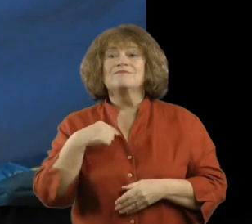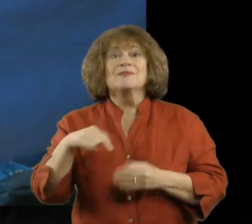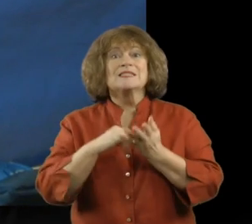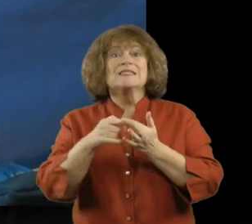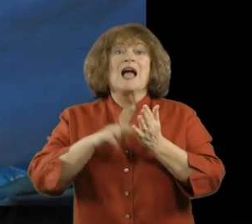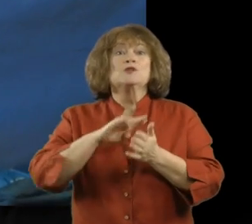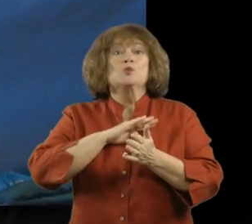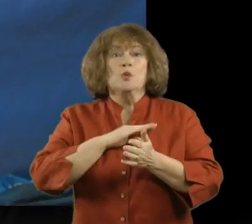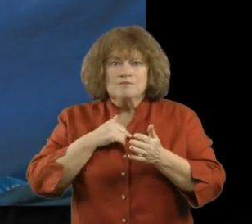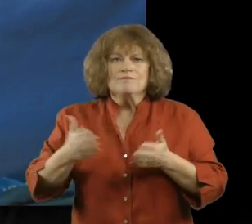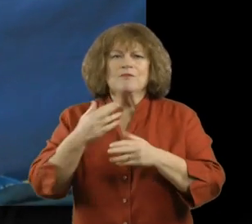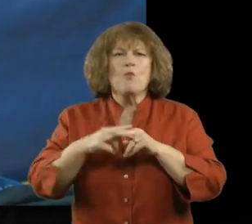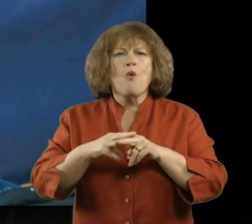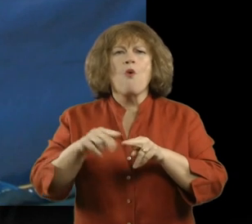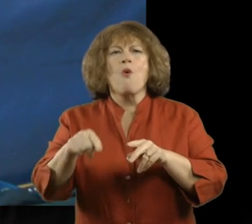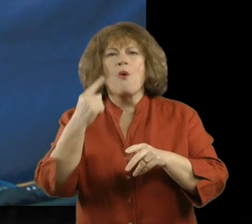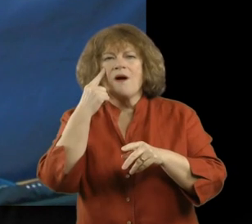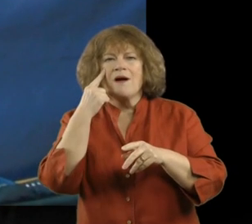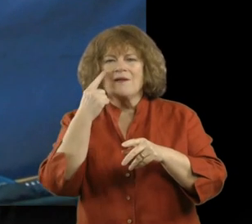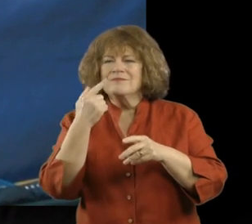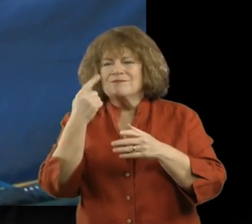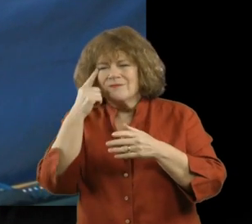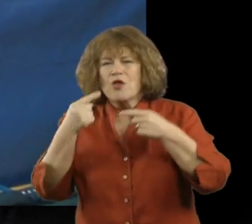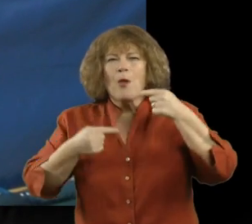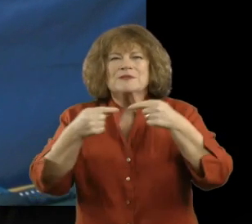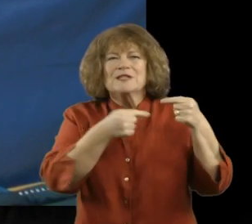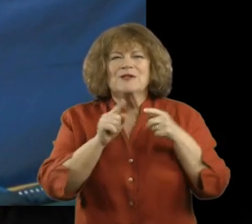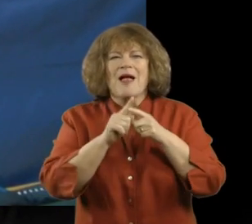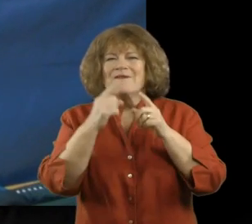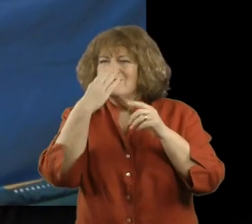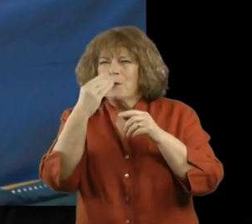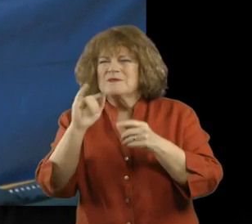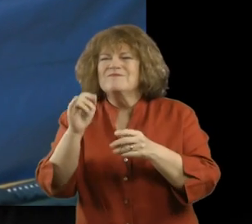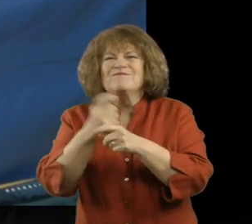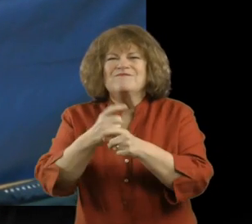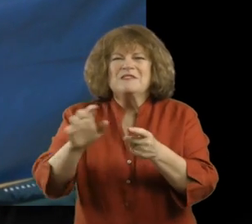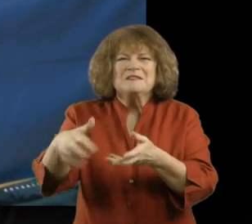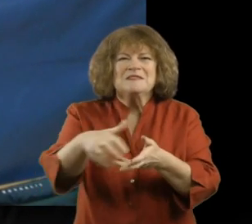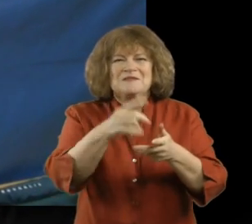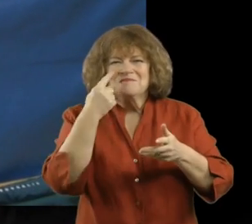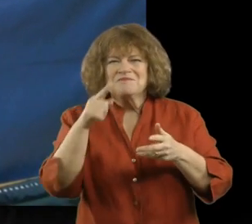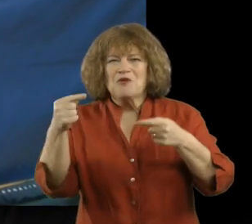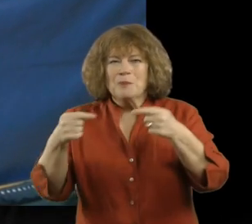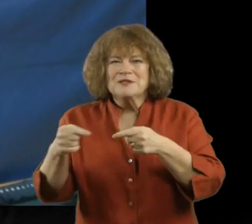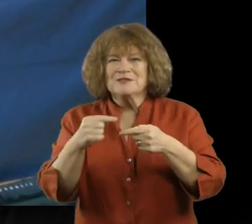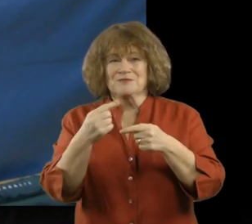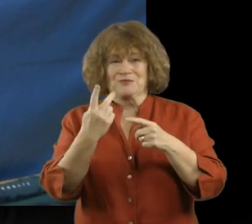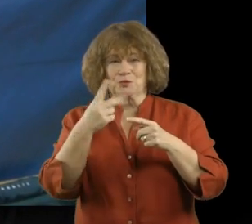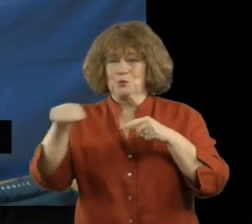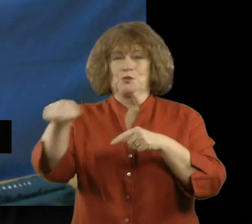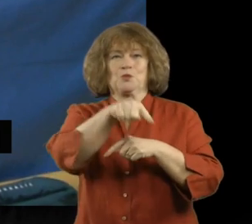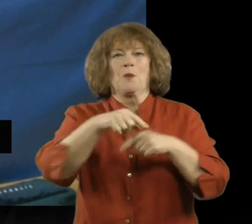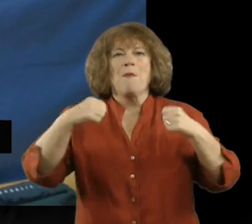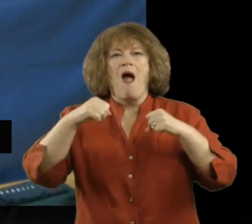We've got our SCN schools walking by setting up a photo scavenger hunt competition